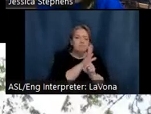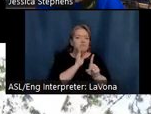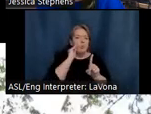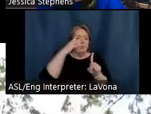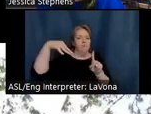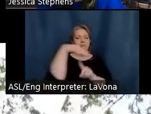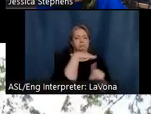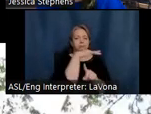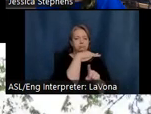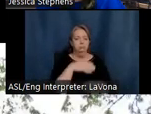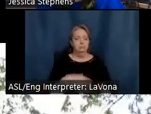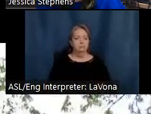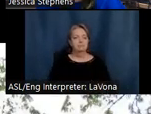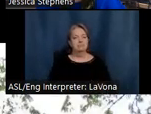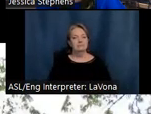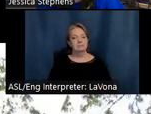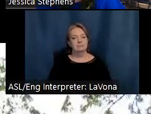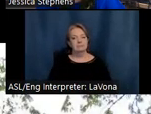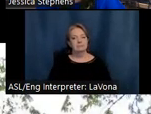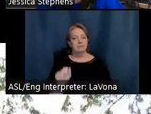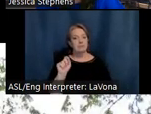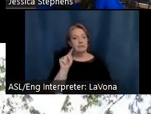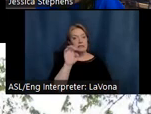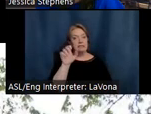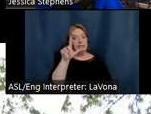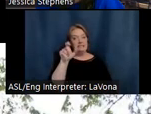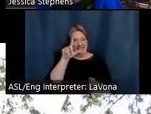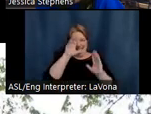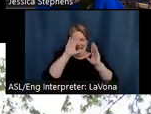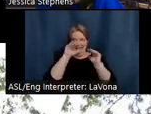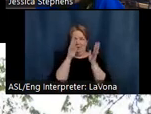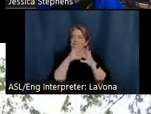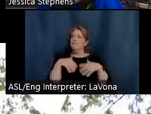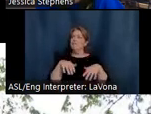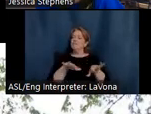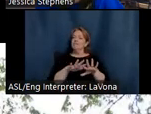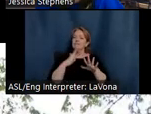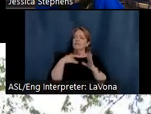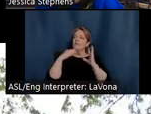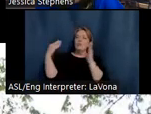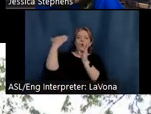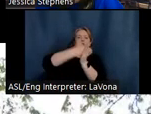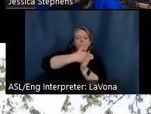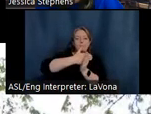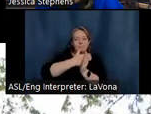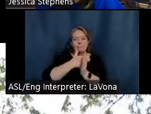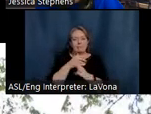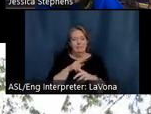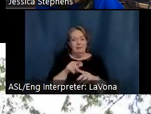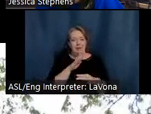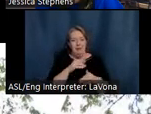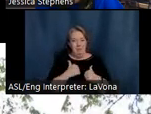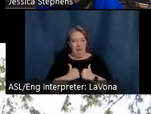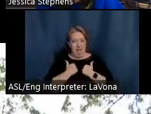The Steeles thought they would be uninterrupted in the hills, but because their way of life differed so widely